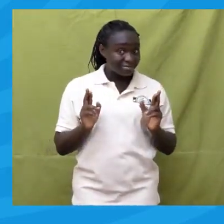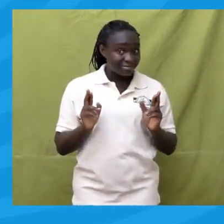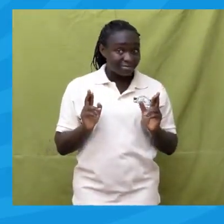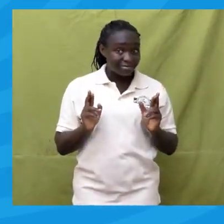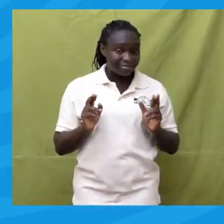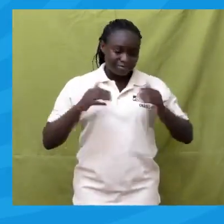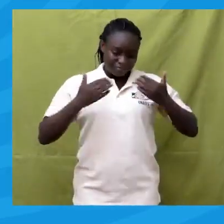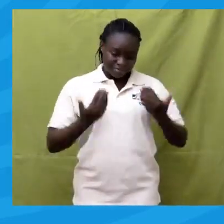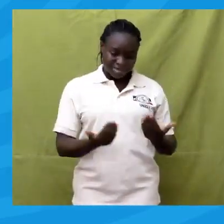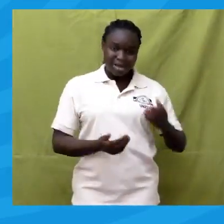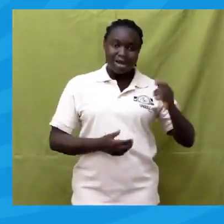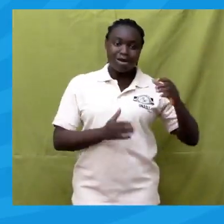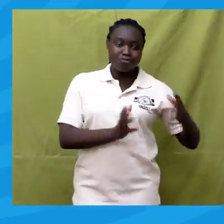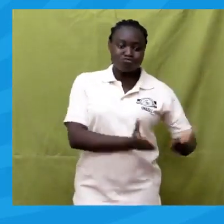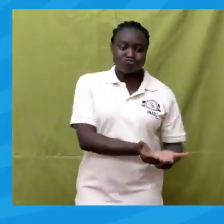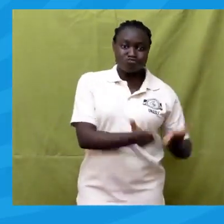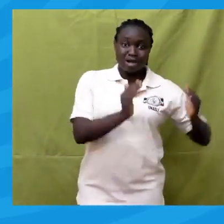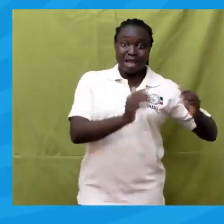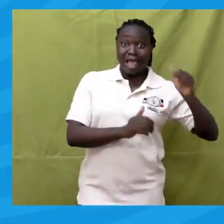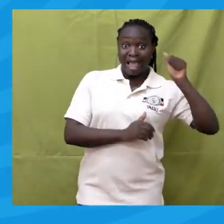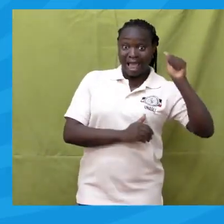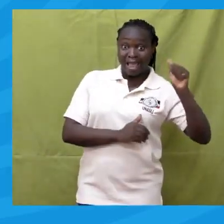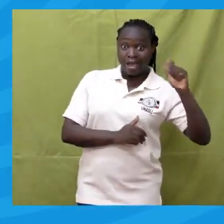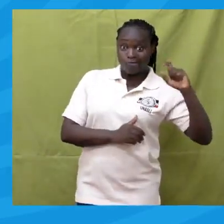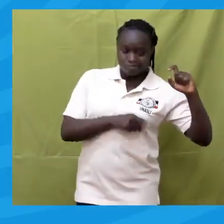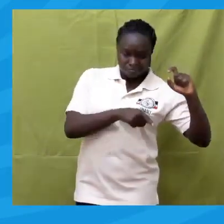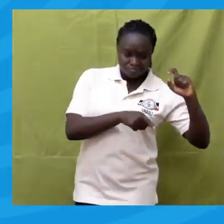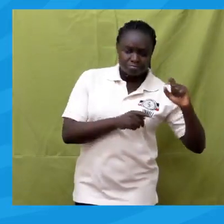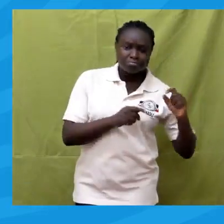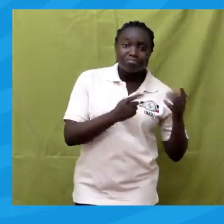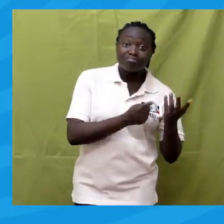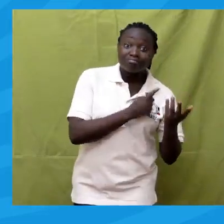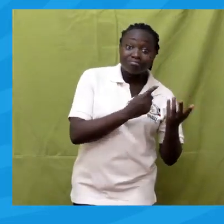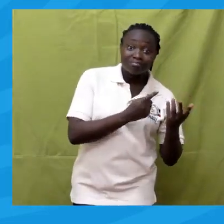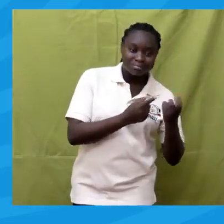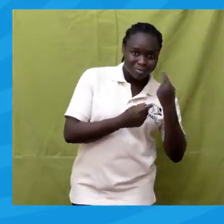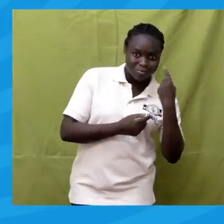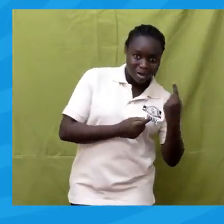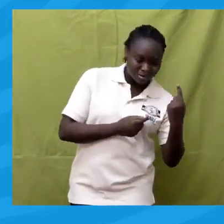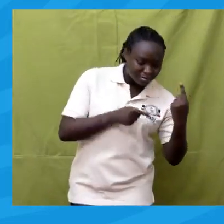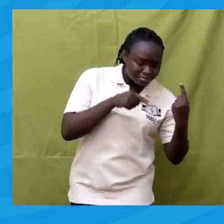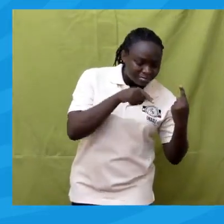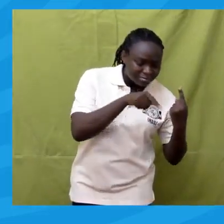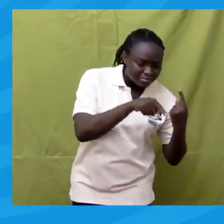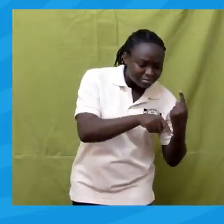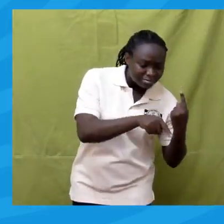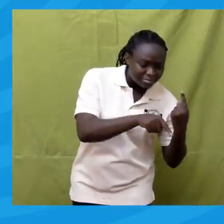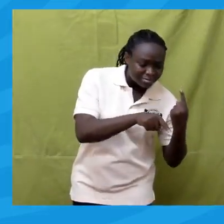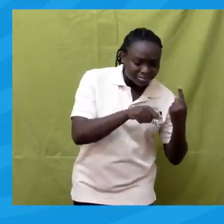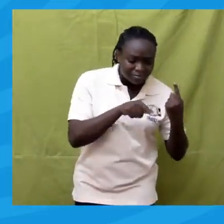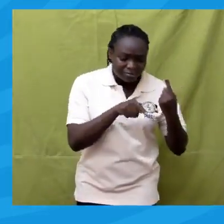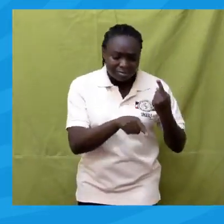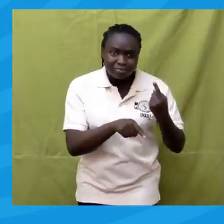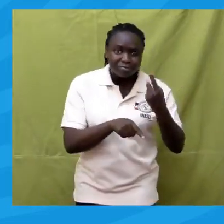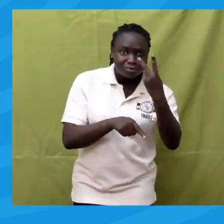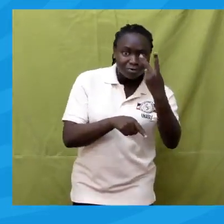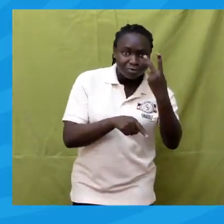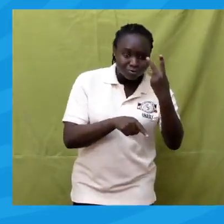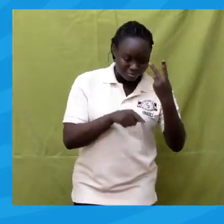Set A. Let us count together. One, two,